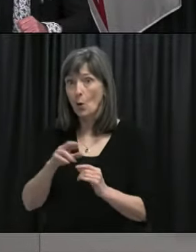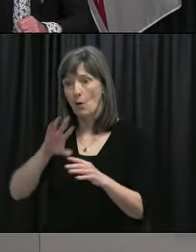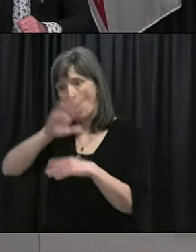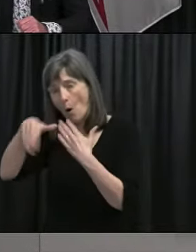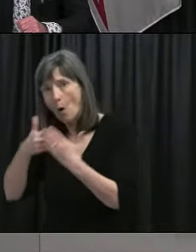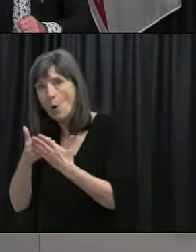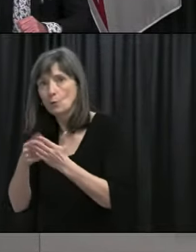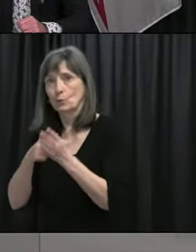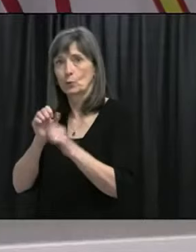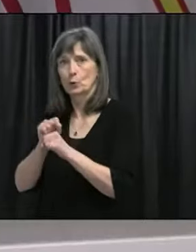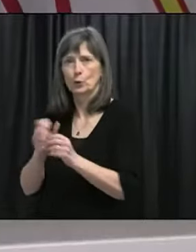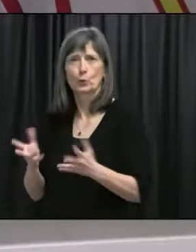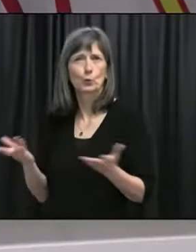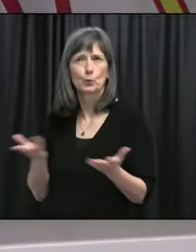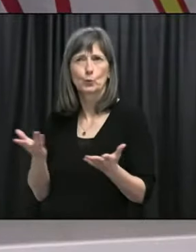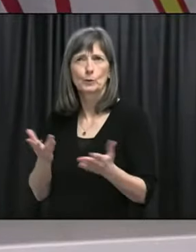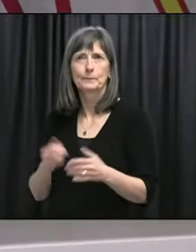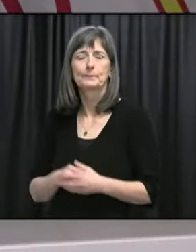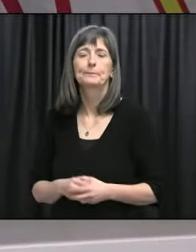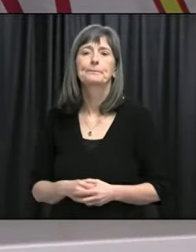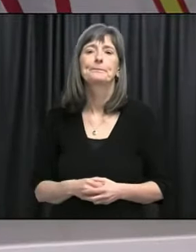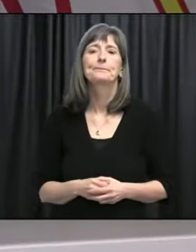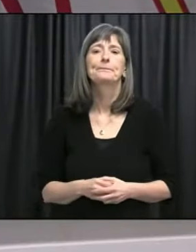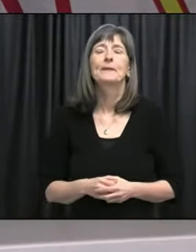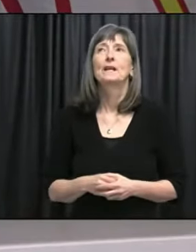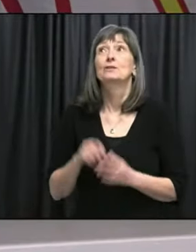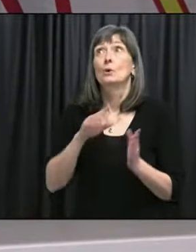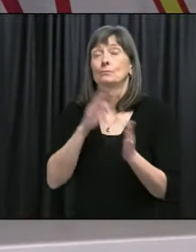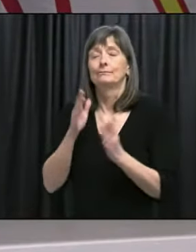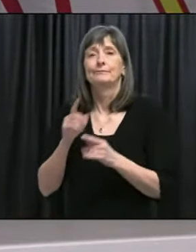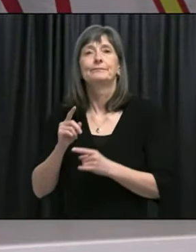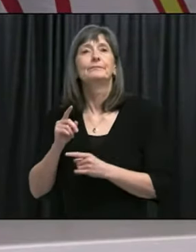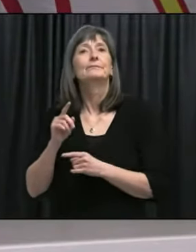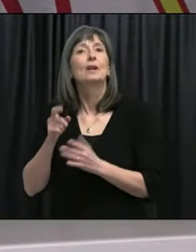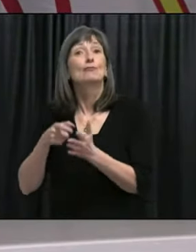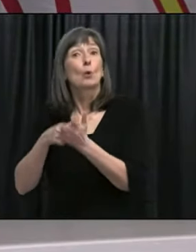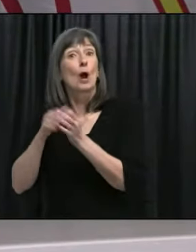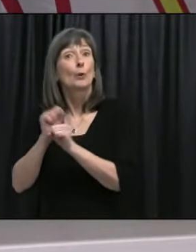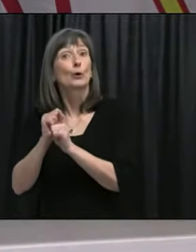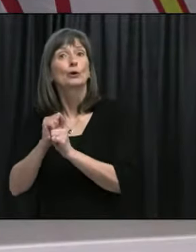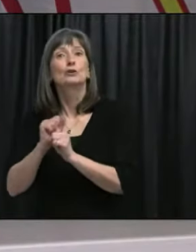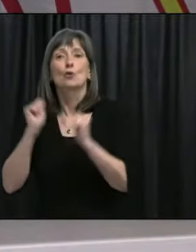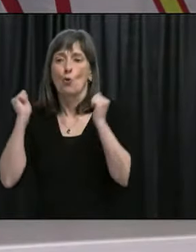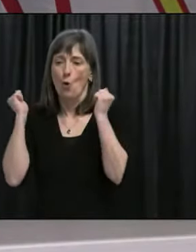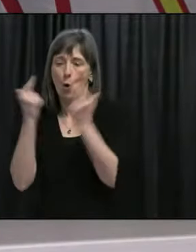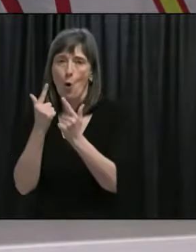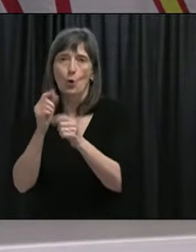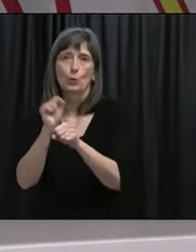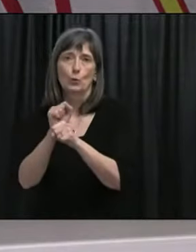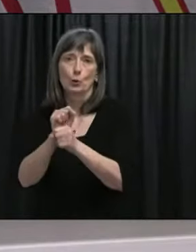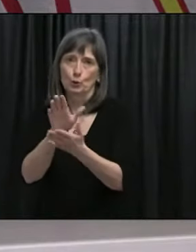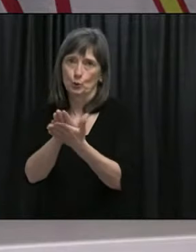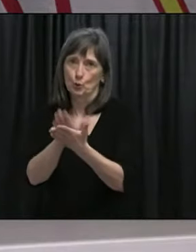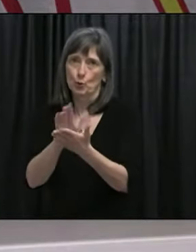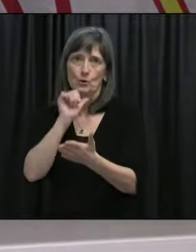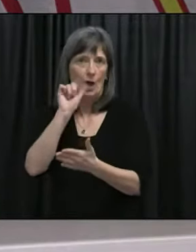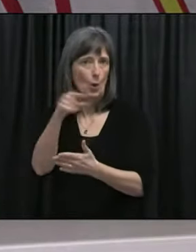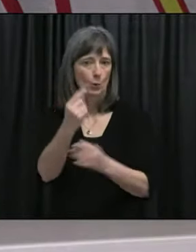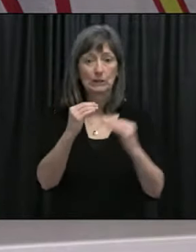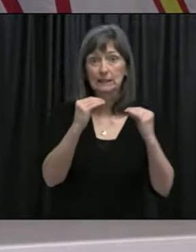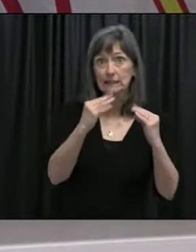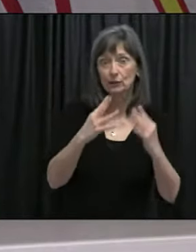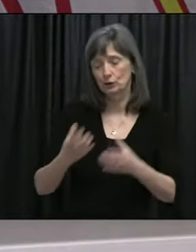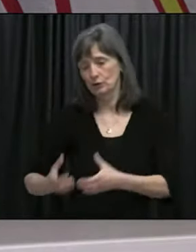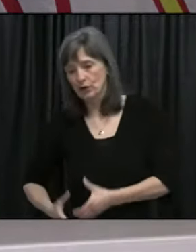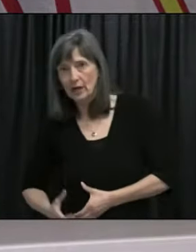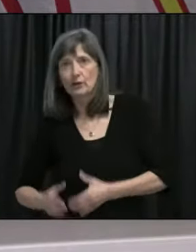schools? Uh, yeah, so, uh, I'll answer your second first. Uh, it does include everyone who's working in schools, anyone who's coming into contact with kids.